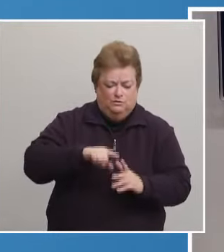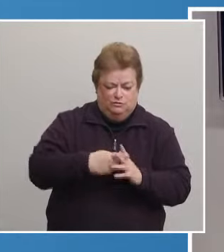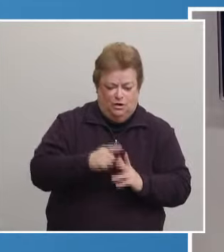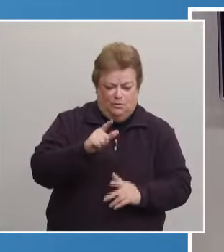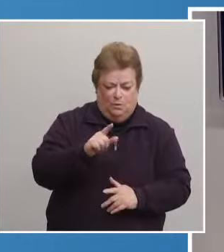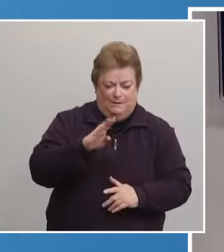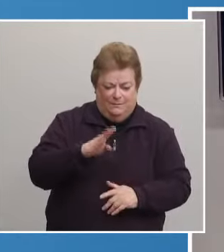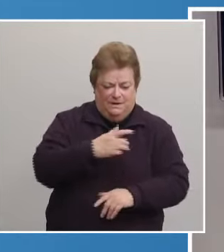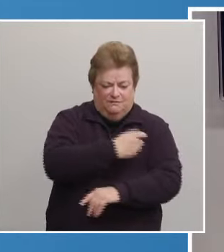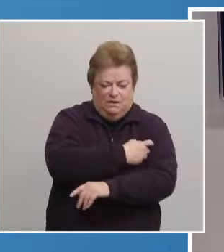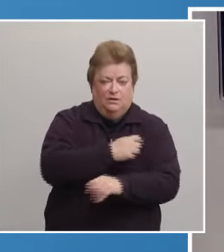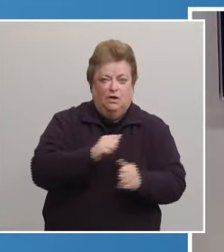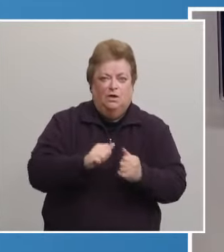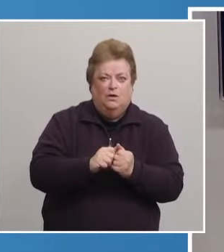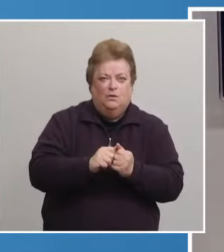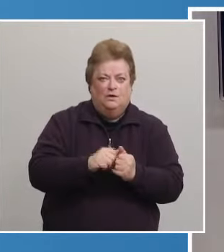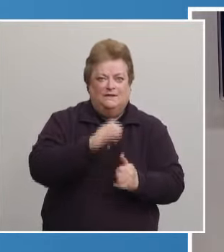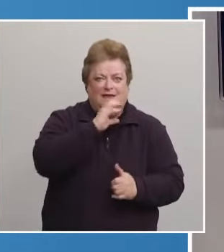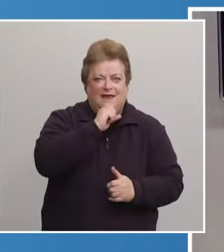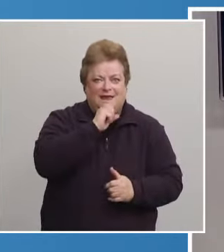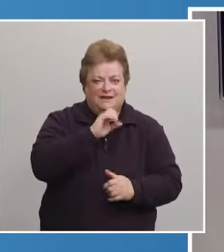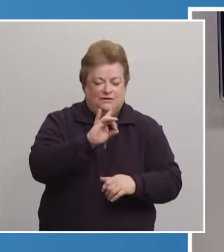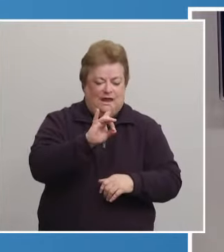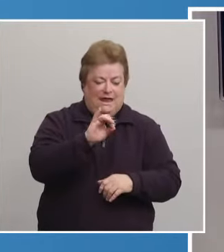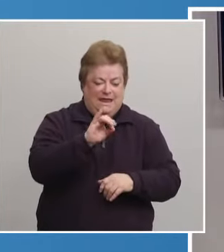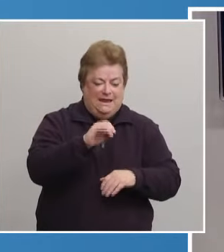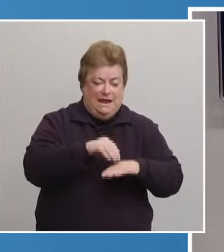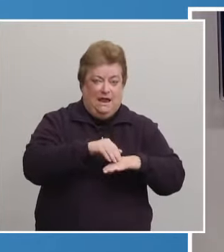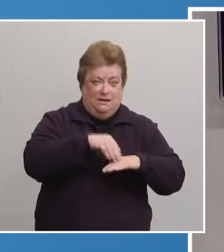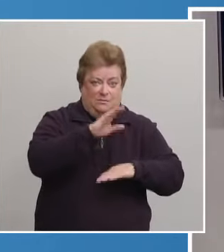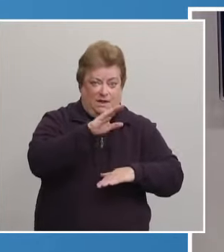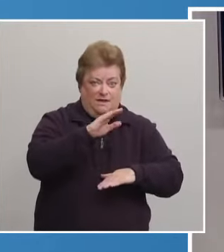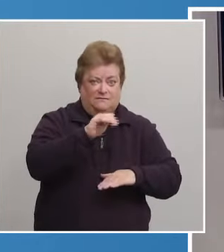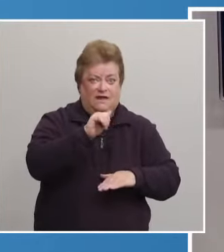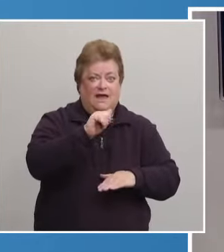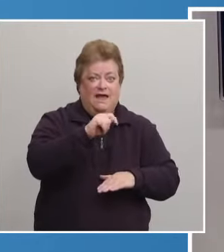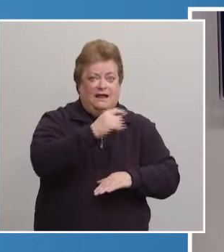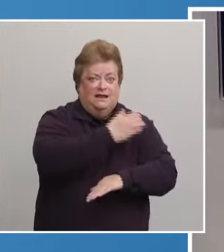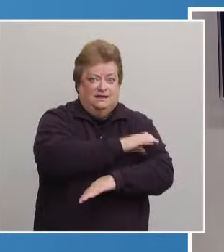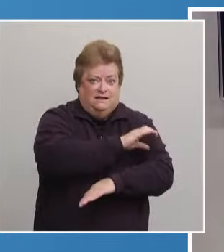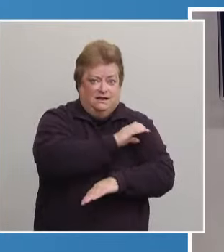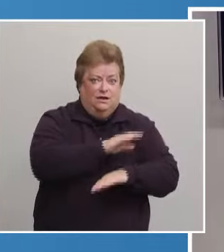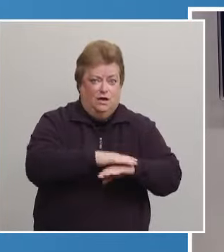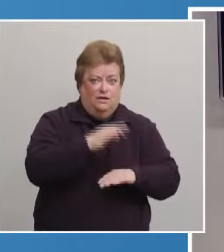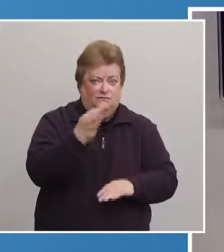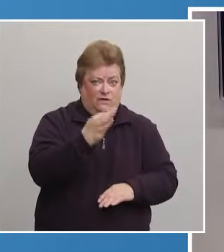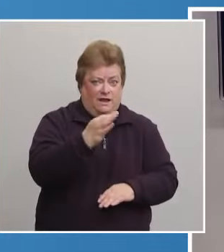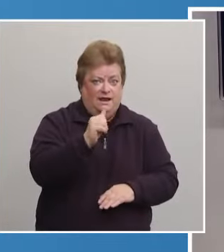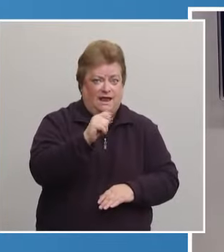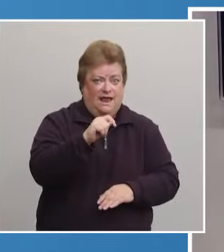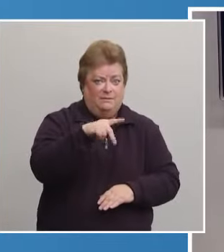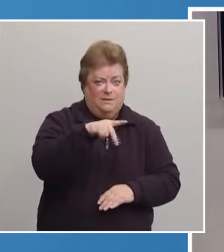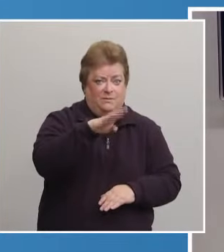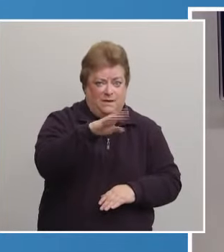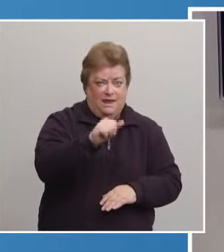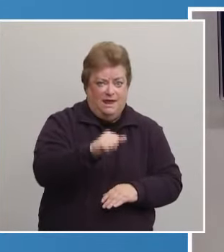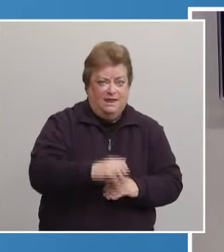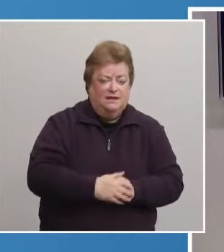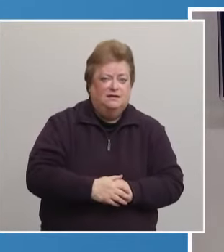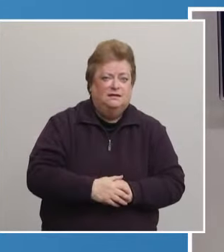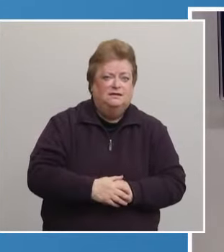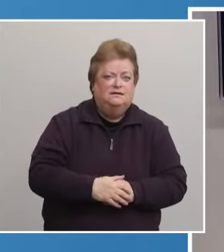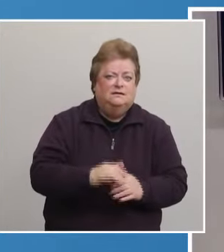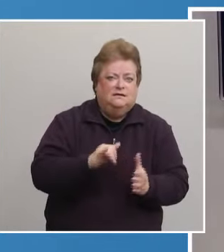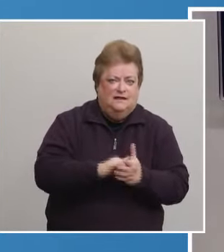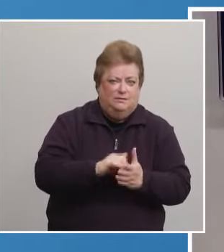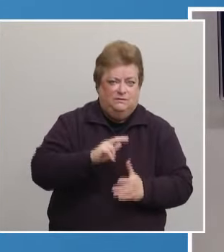with our residents, age 80 and above, at a clinic on Friday at Pinnacle Bank Arena. This